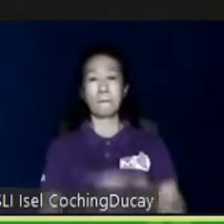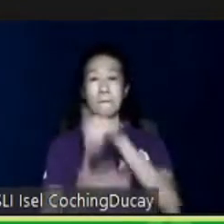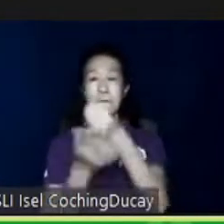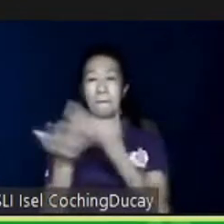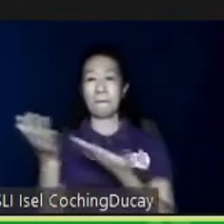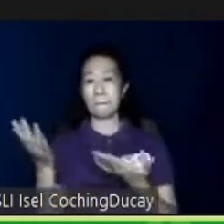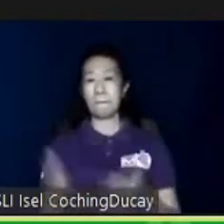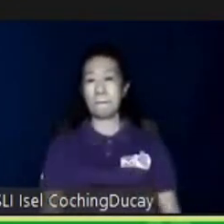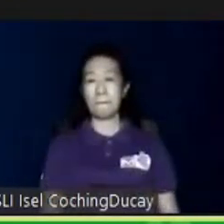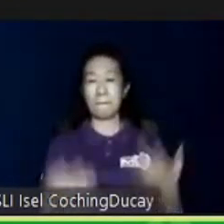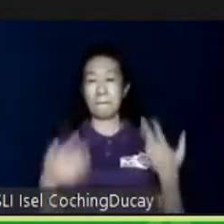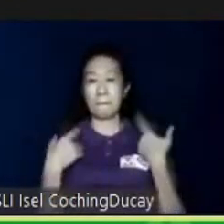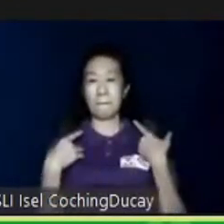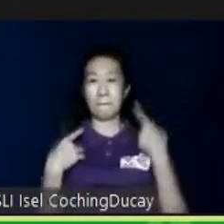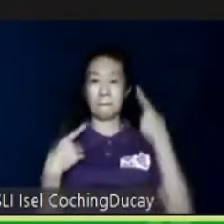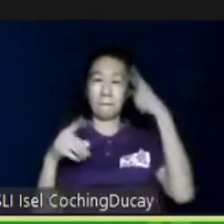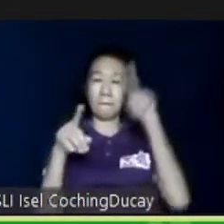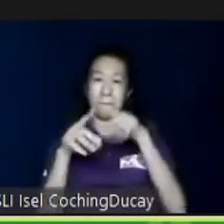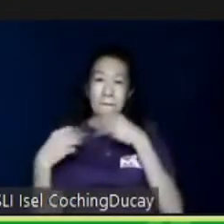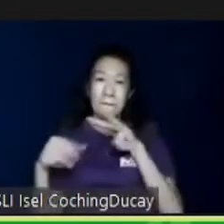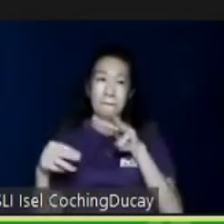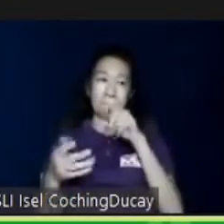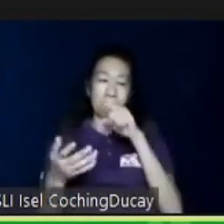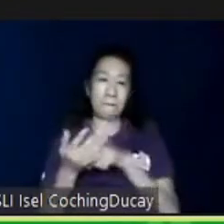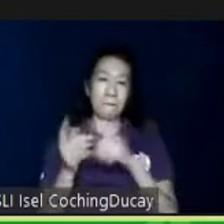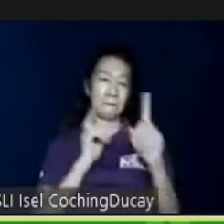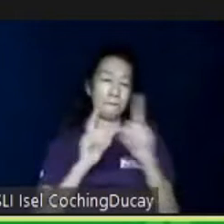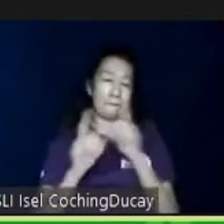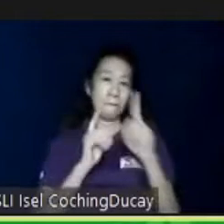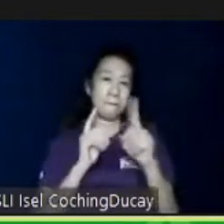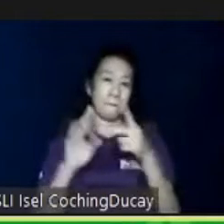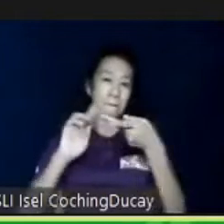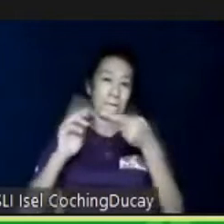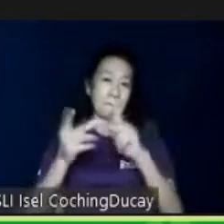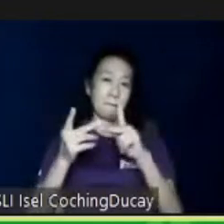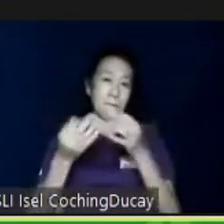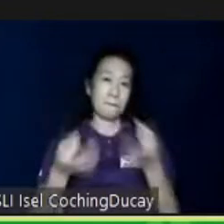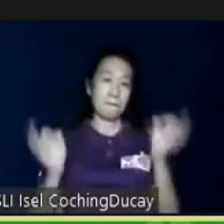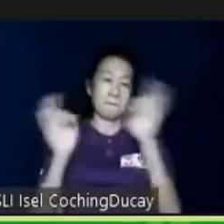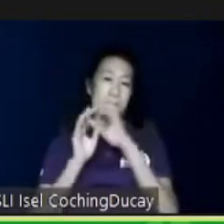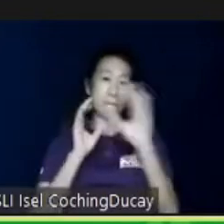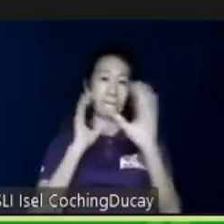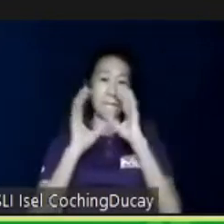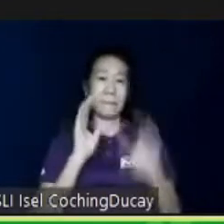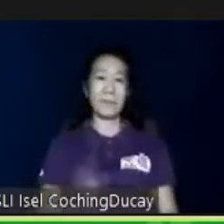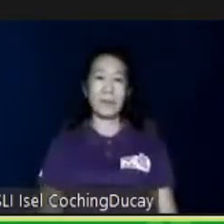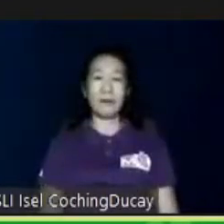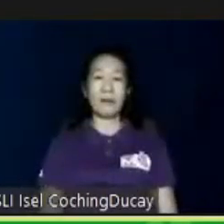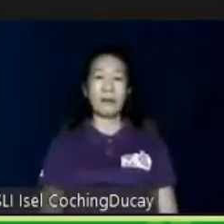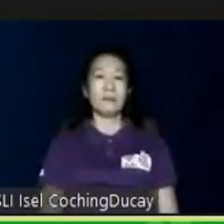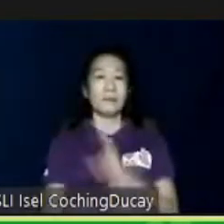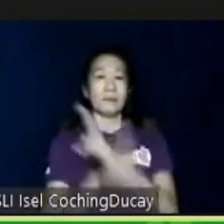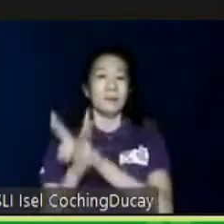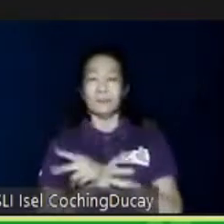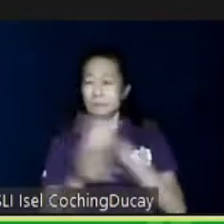have to contend with while there is this conversation and partnership. Importante po yung communication. Careful screening